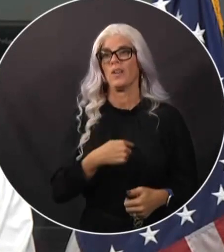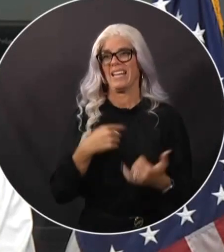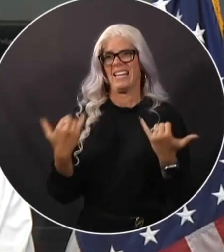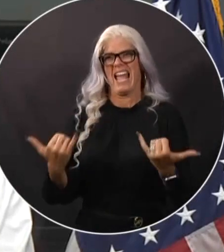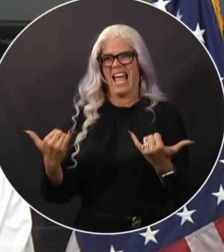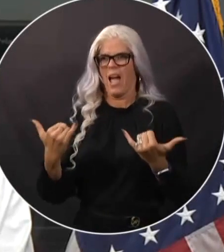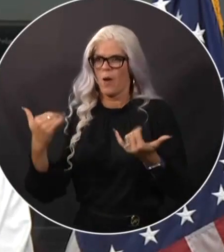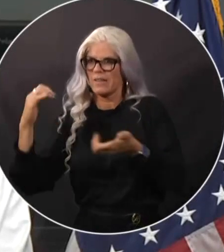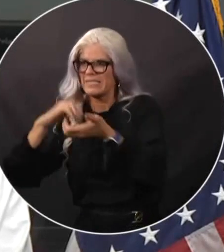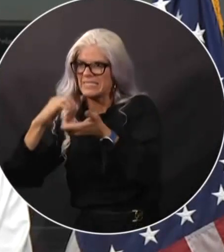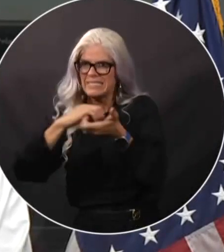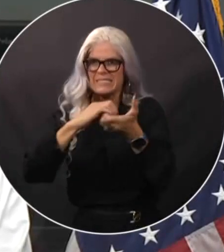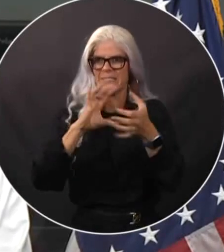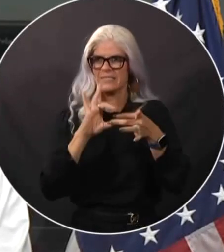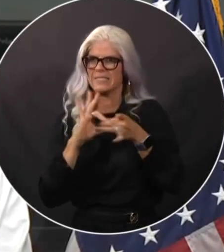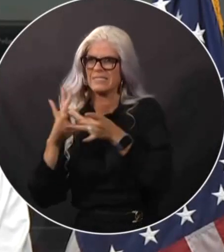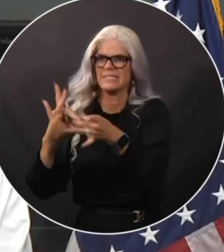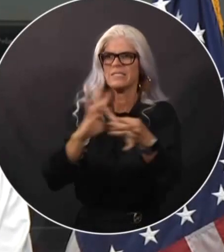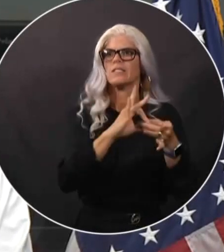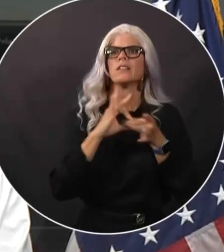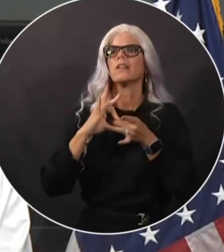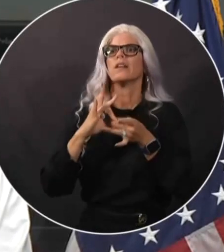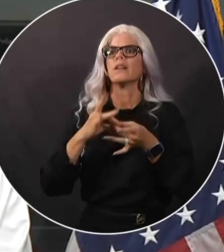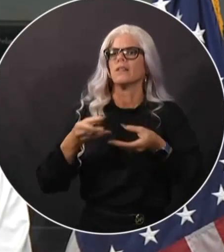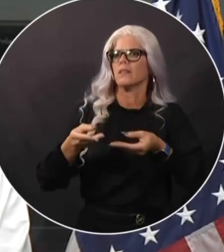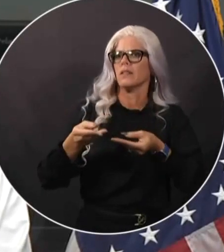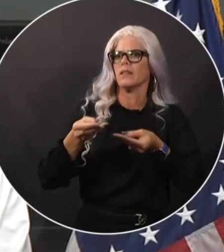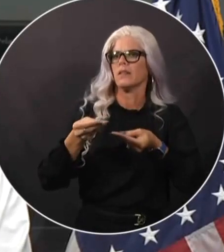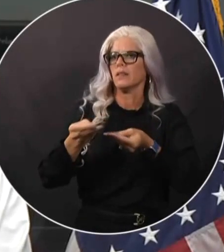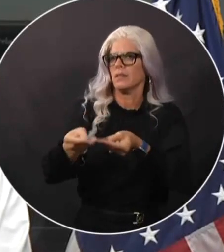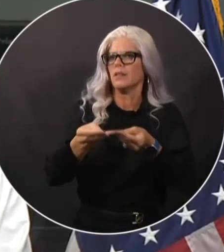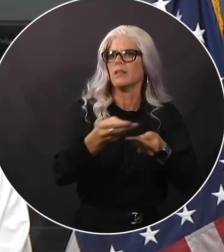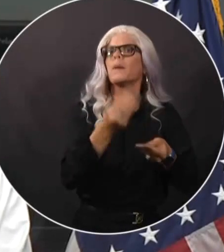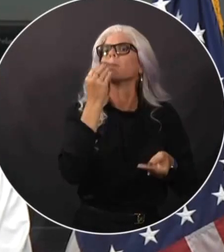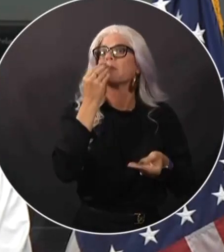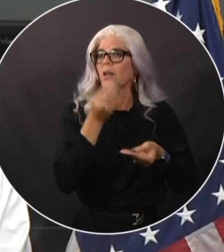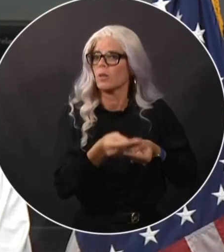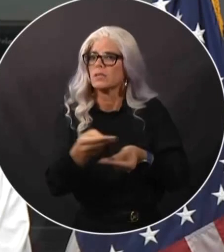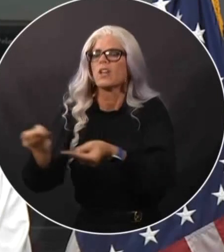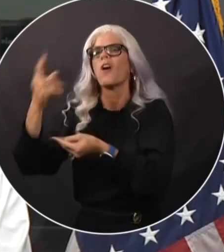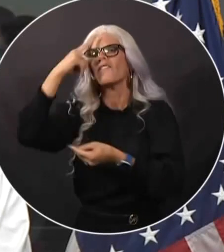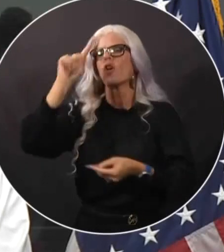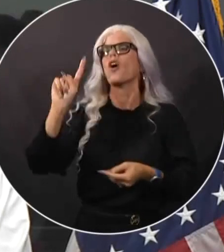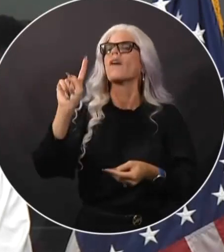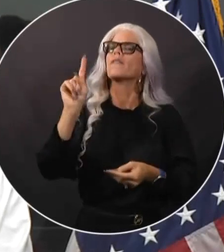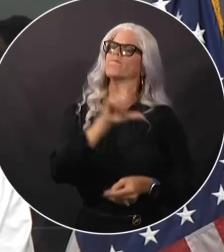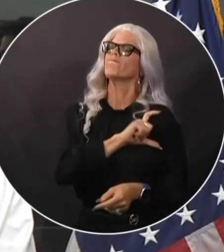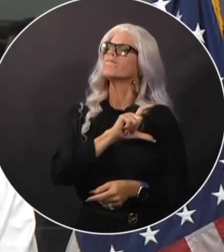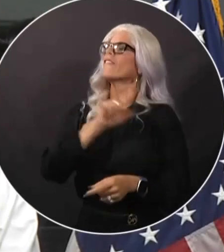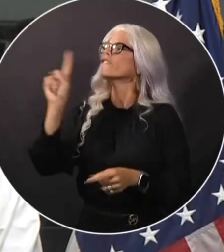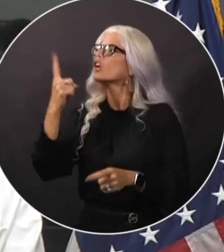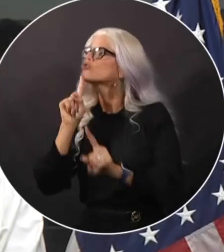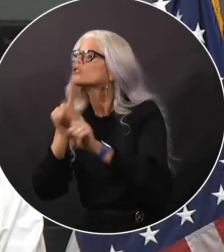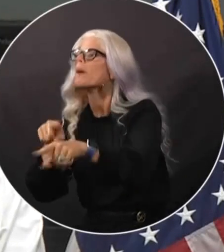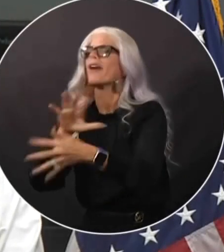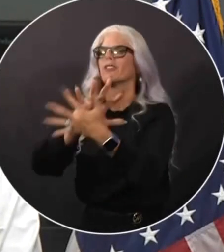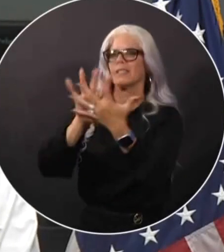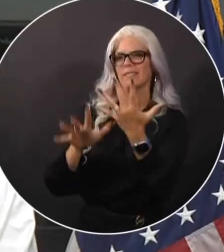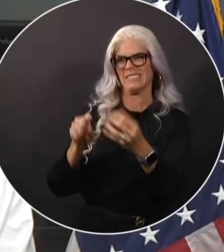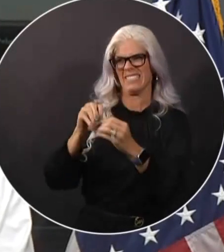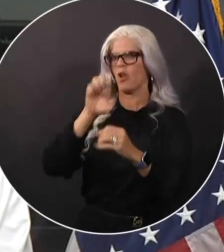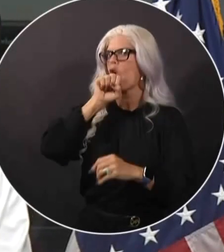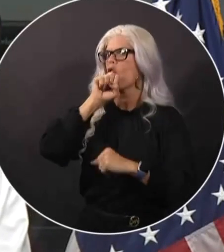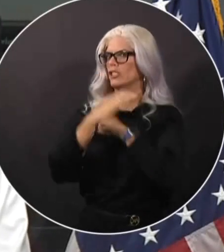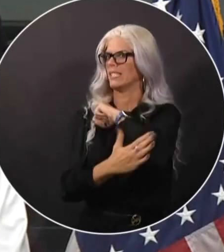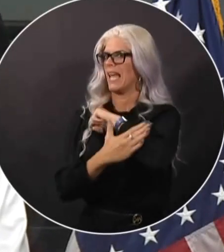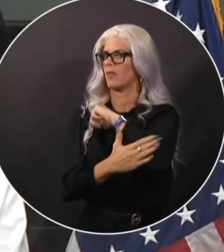provision of meals for first responders staged in Orange County. If residents have any questions about resources for Hurricane Ian, I urge